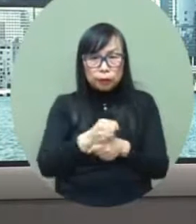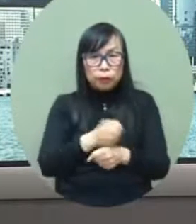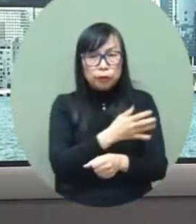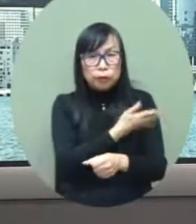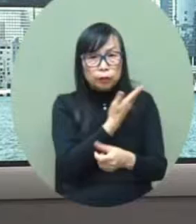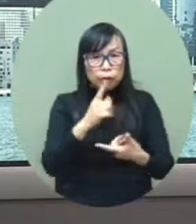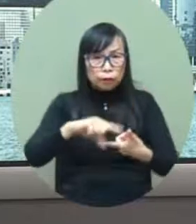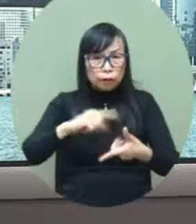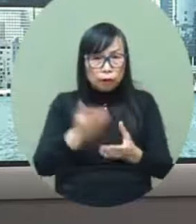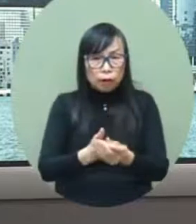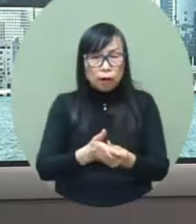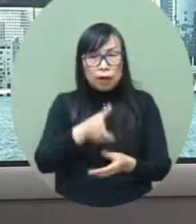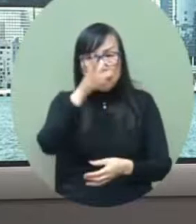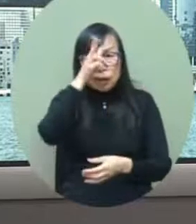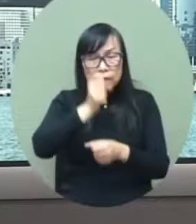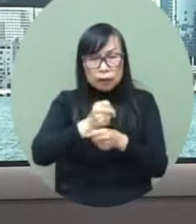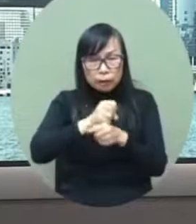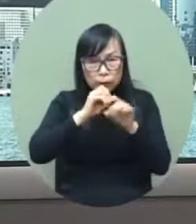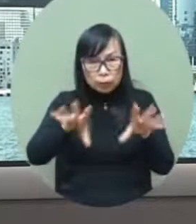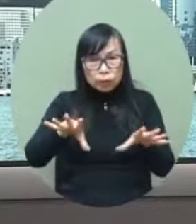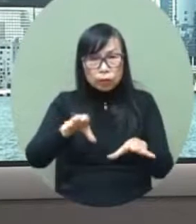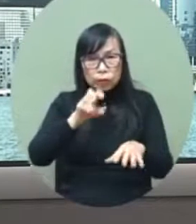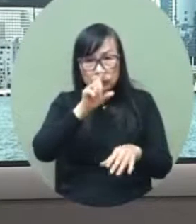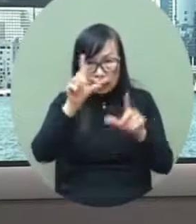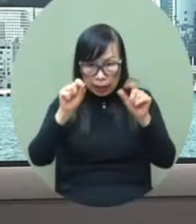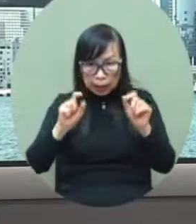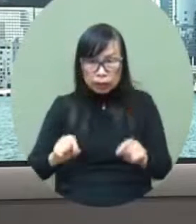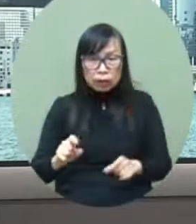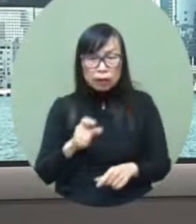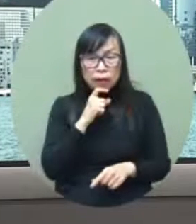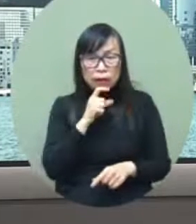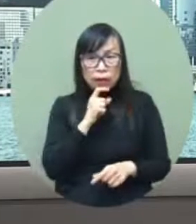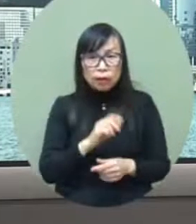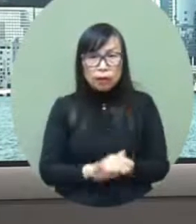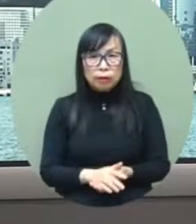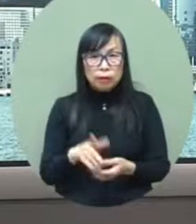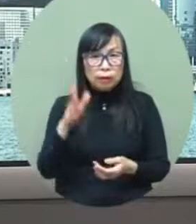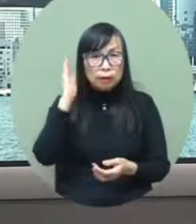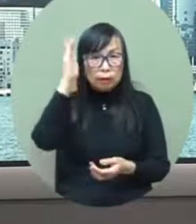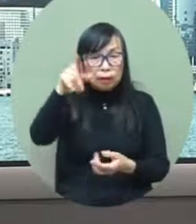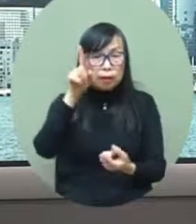mobilization plan in place this is also mentioned in my policy address